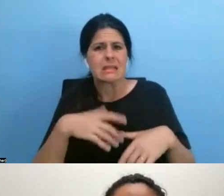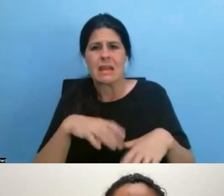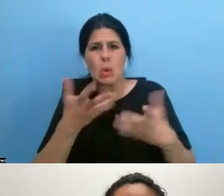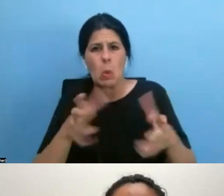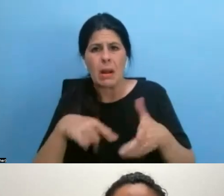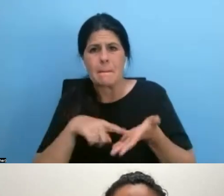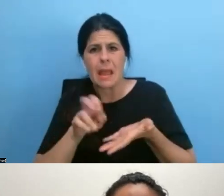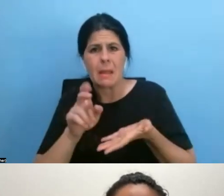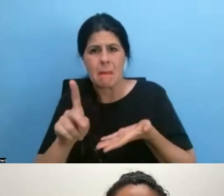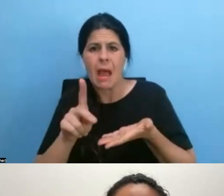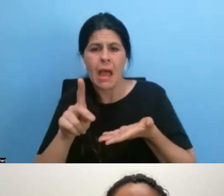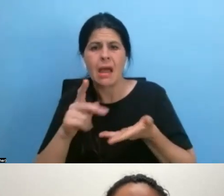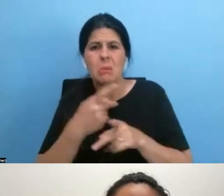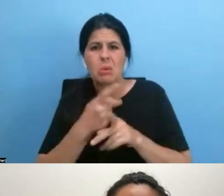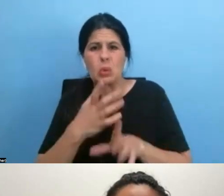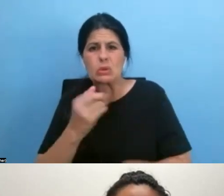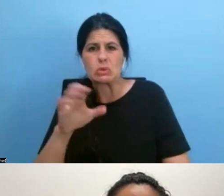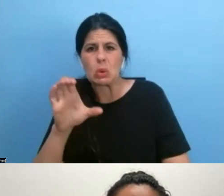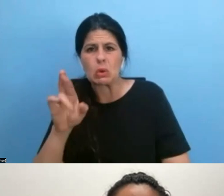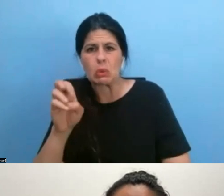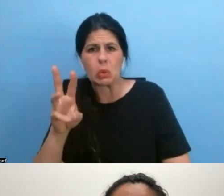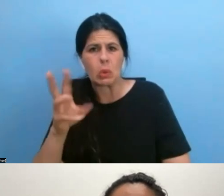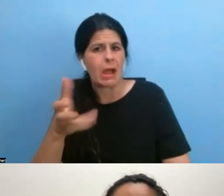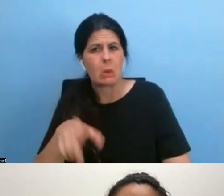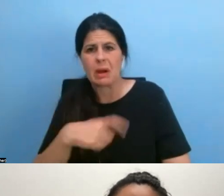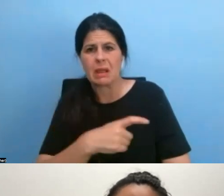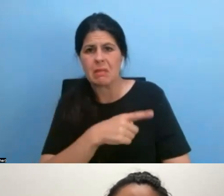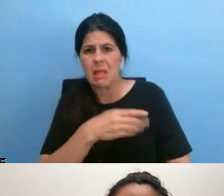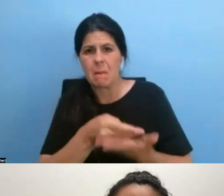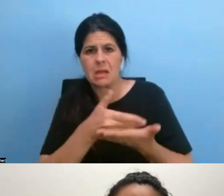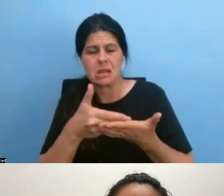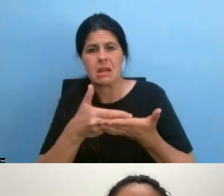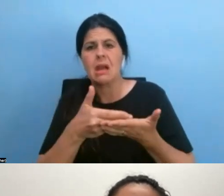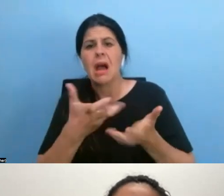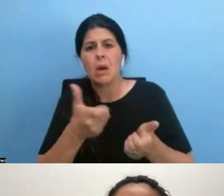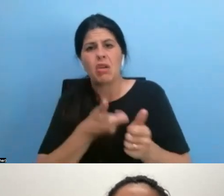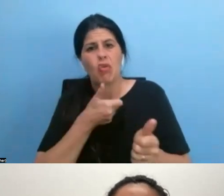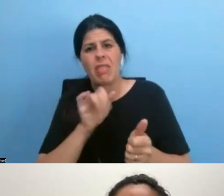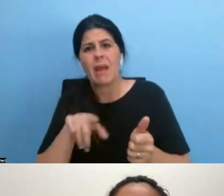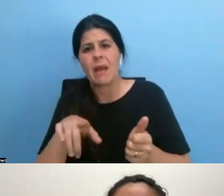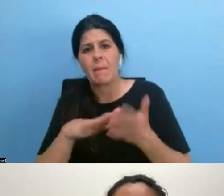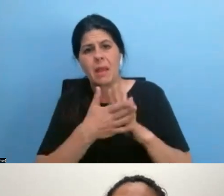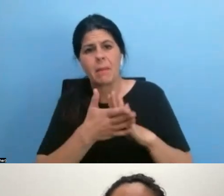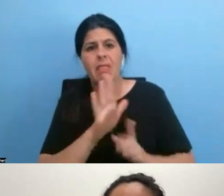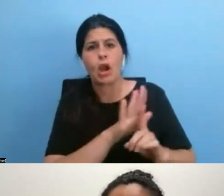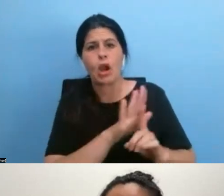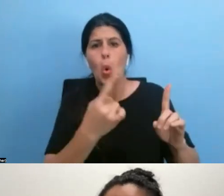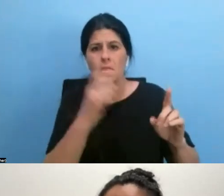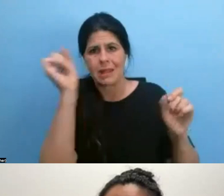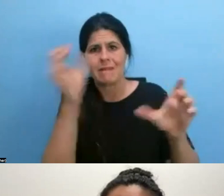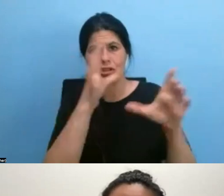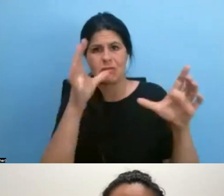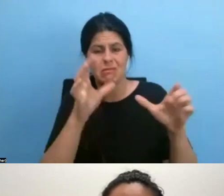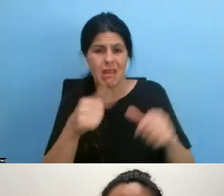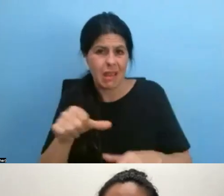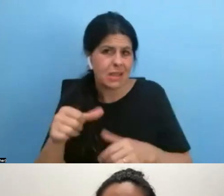comfortable with giving them a budget like this. I want to avoid that number becoming the only number that they envision. Do you have any pointers on how to handle a situation